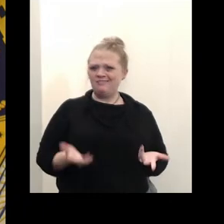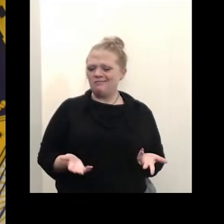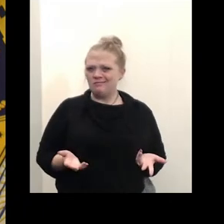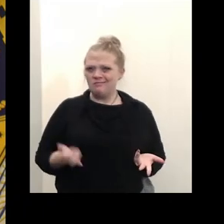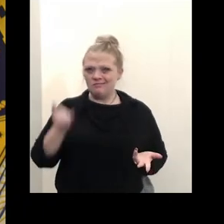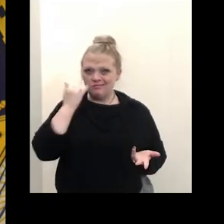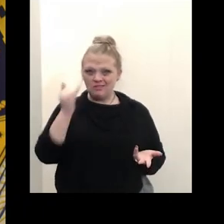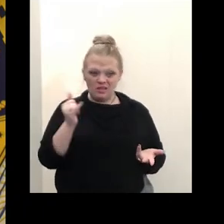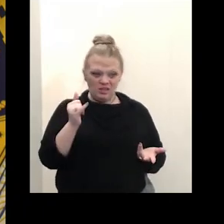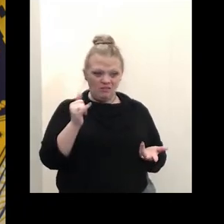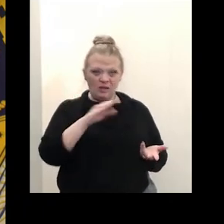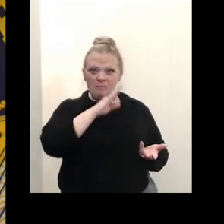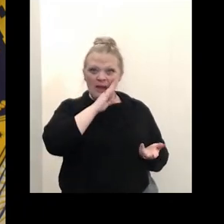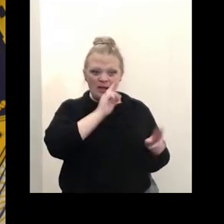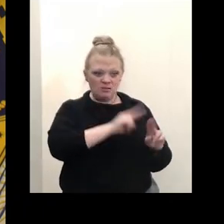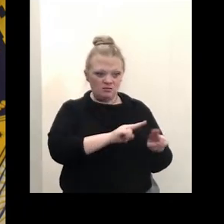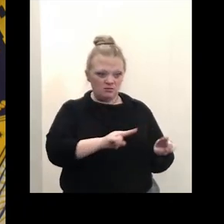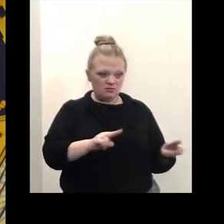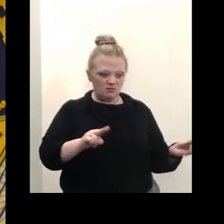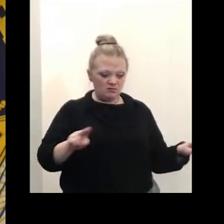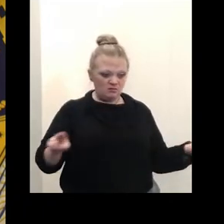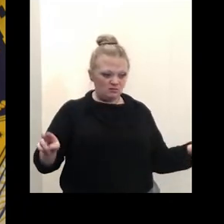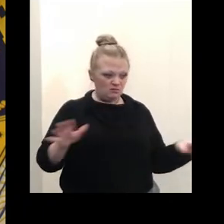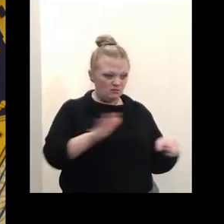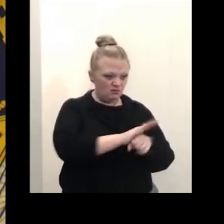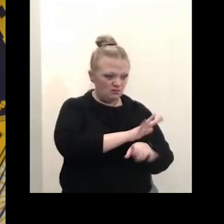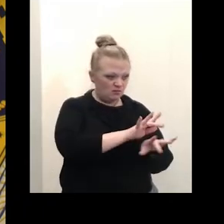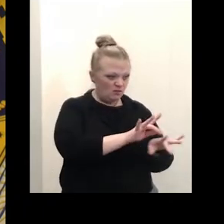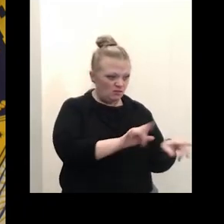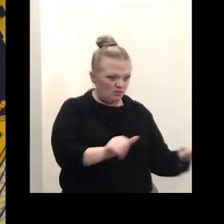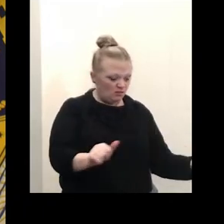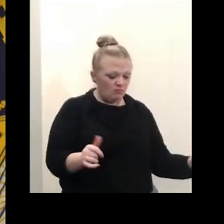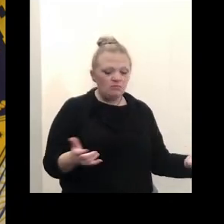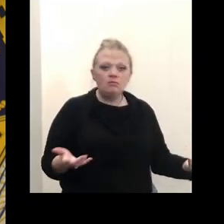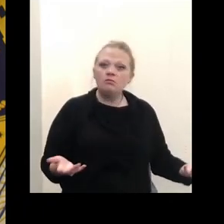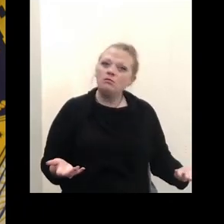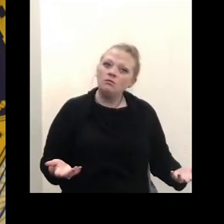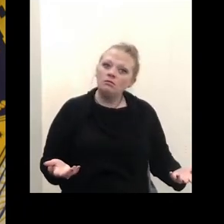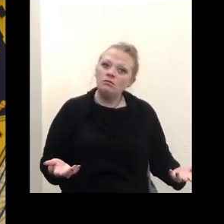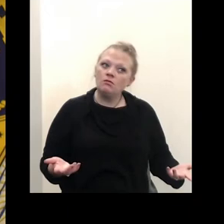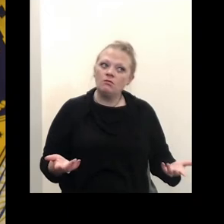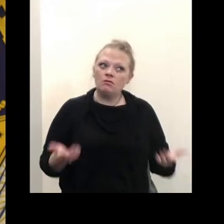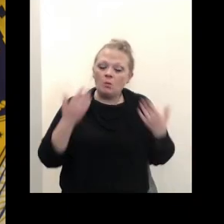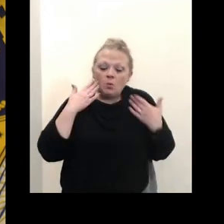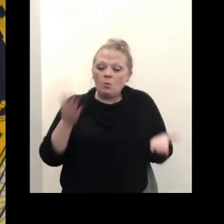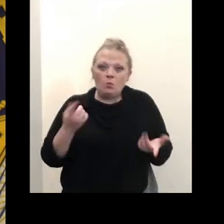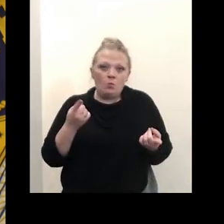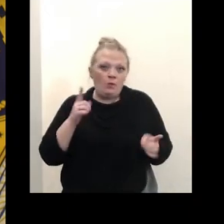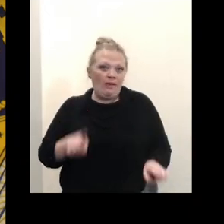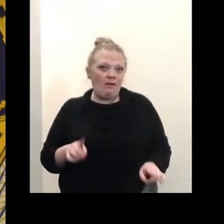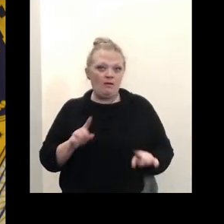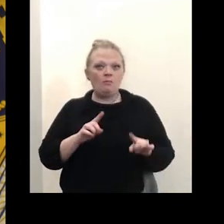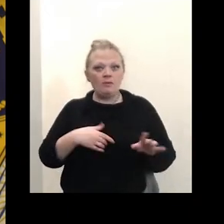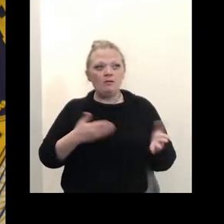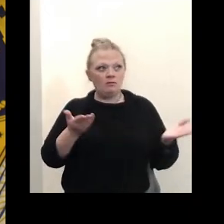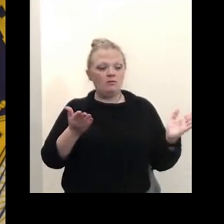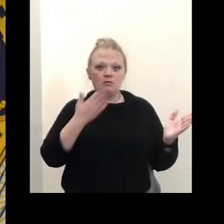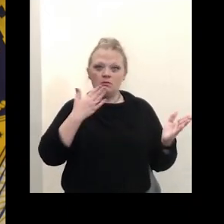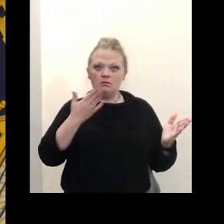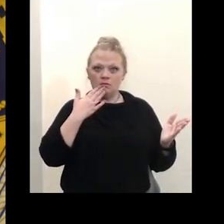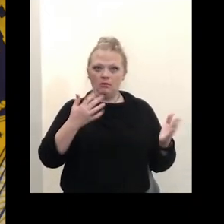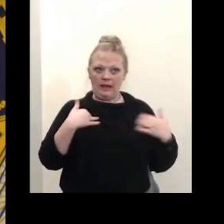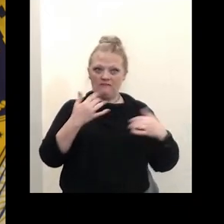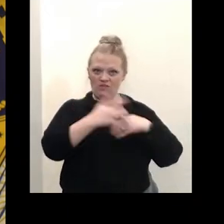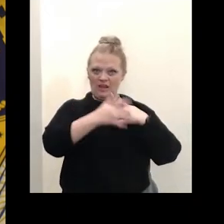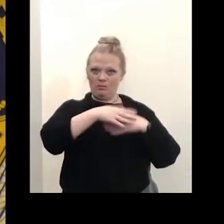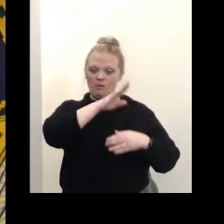available the icu was completely full i don't know what that outcome might have been but there were beds available in the icu and so our